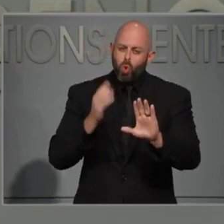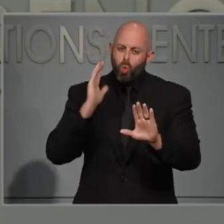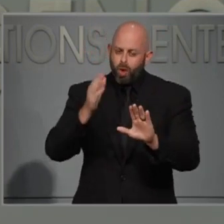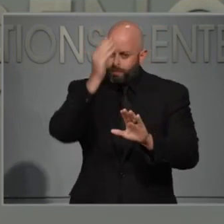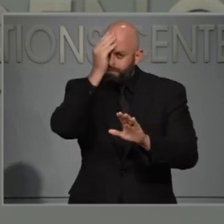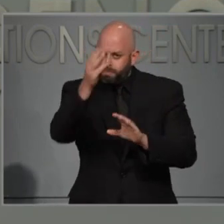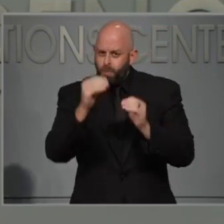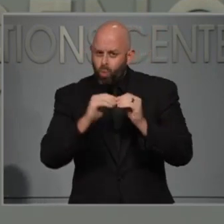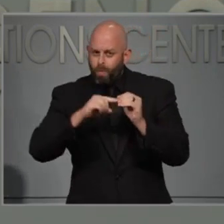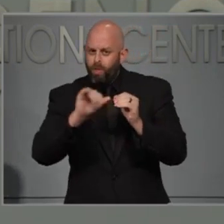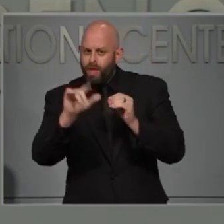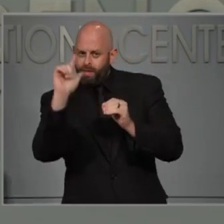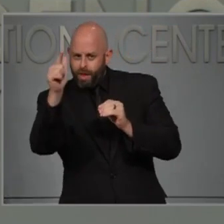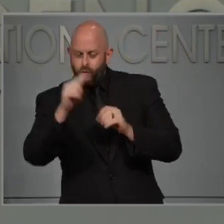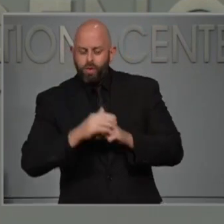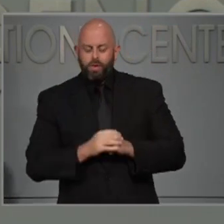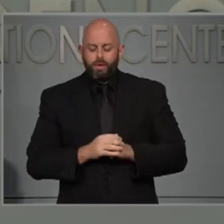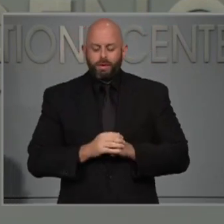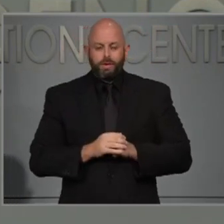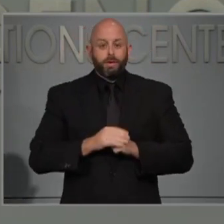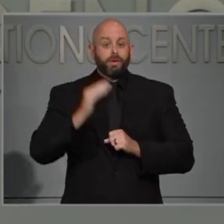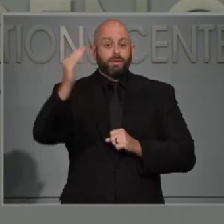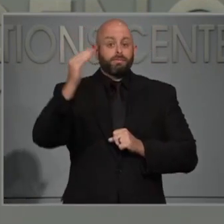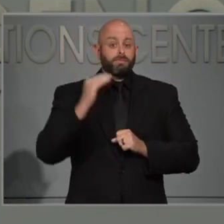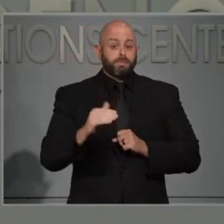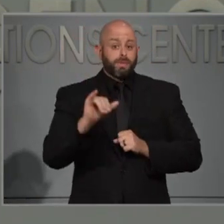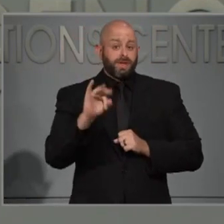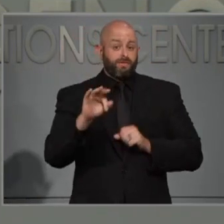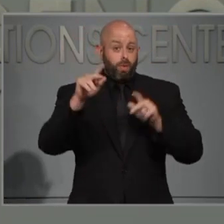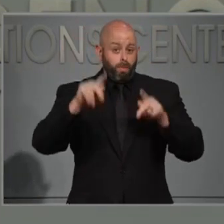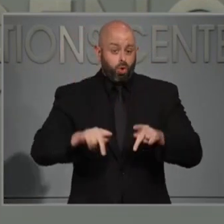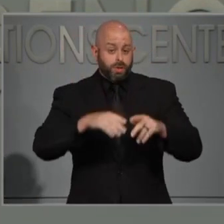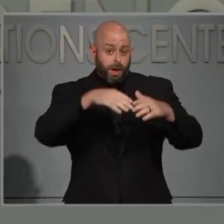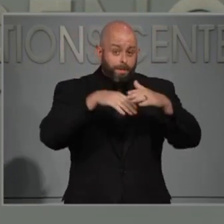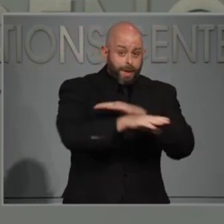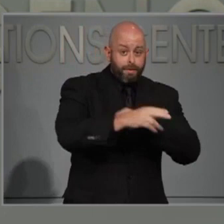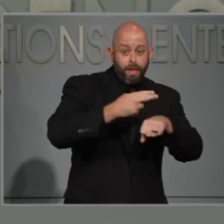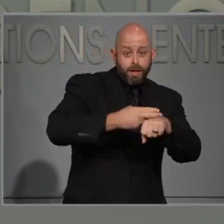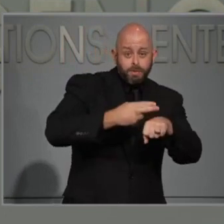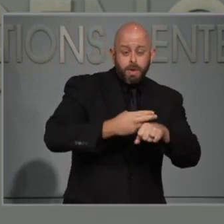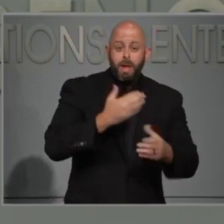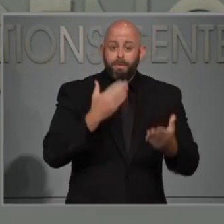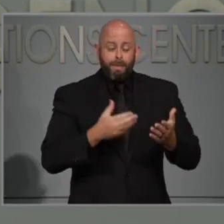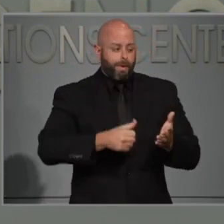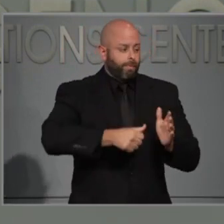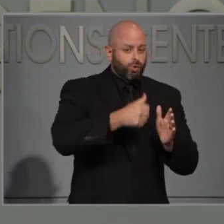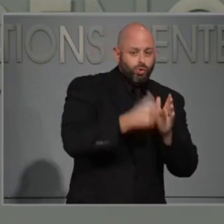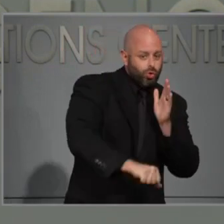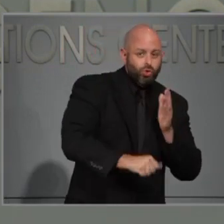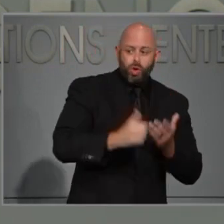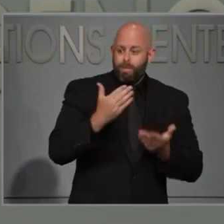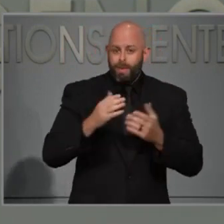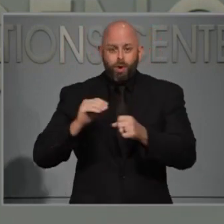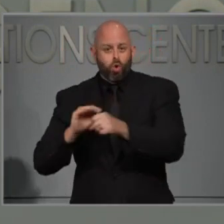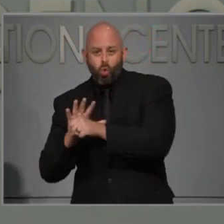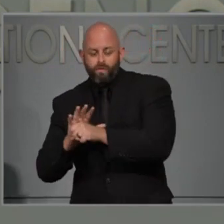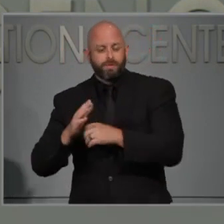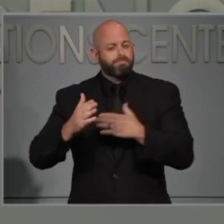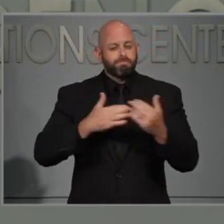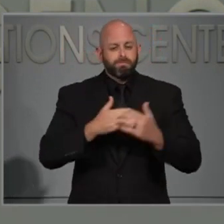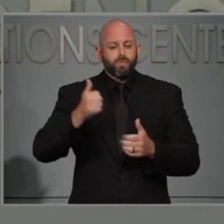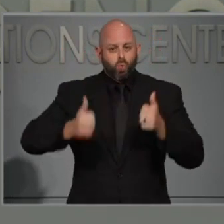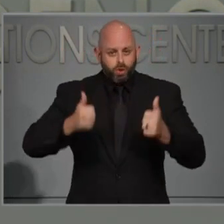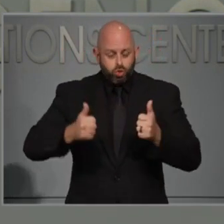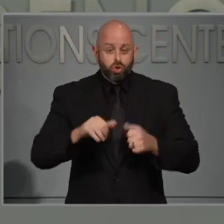people coming into the hospital and whether or not they're found, they're coming in for a specific COVID reason or they are then found to be COVID